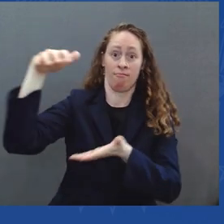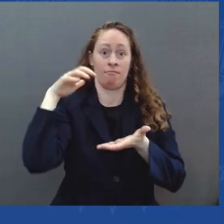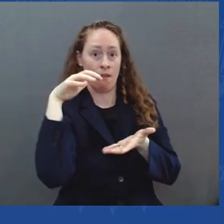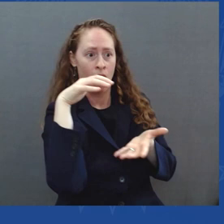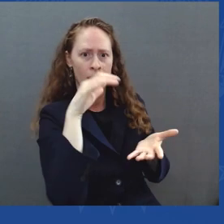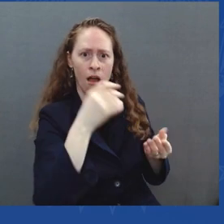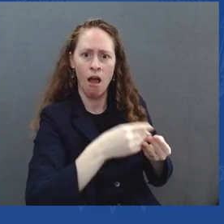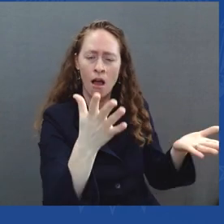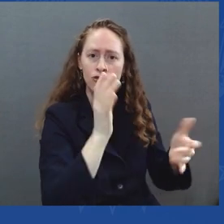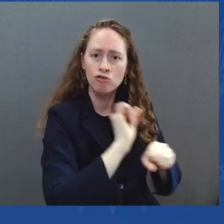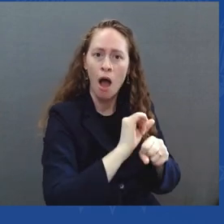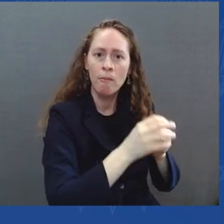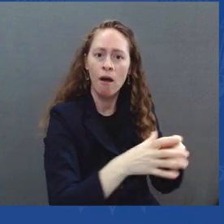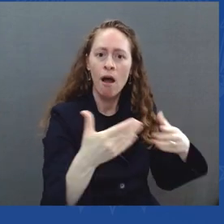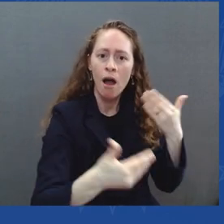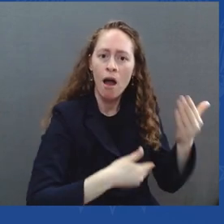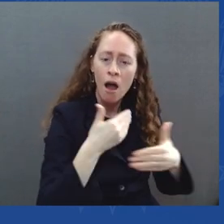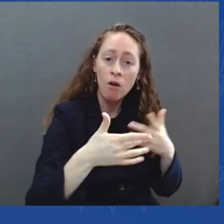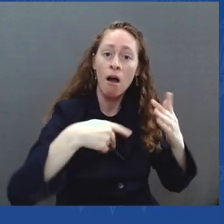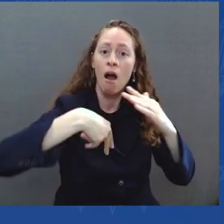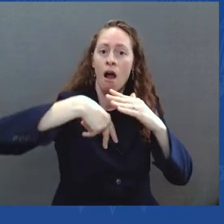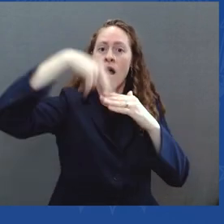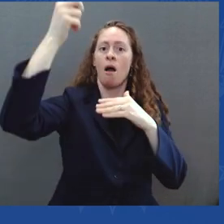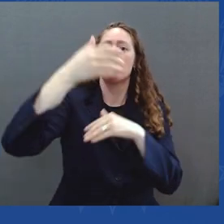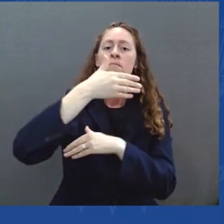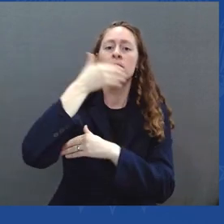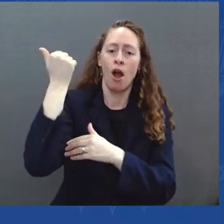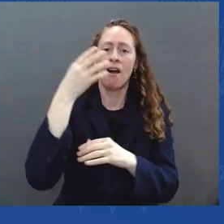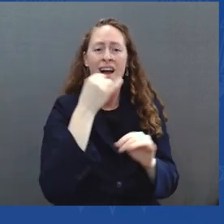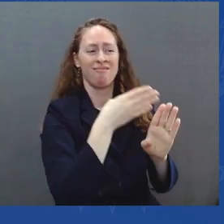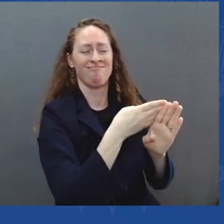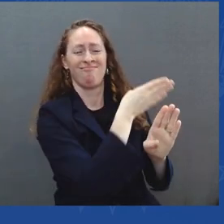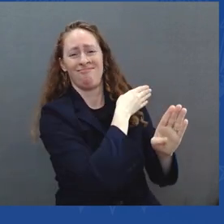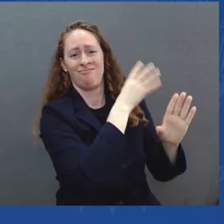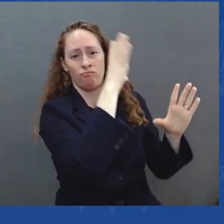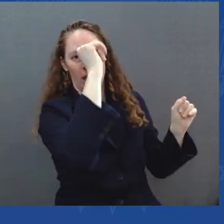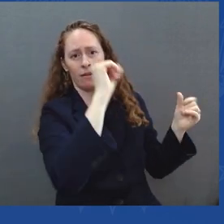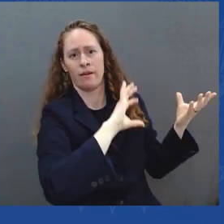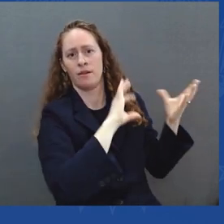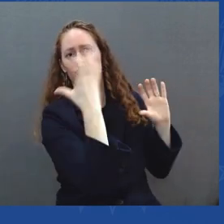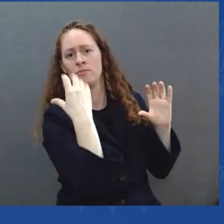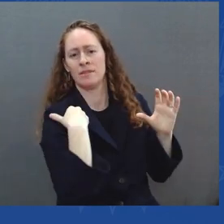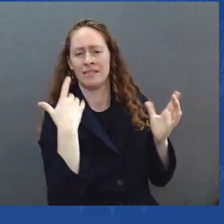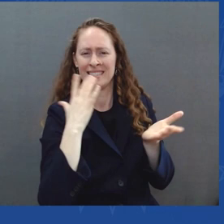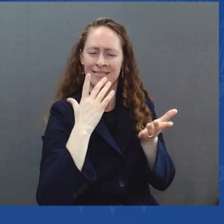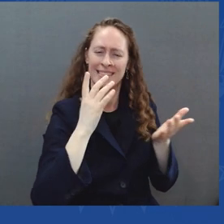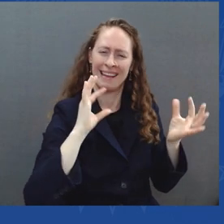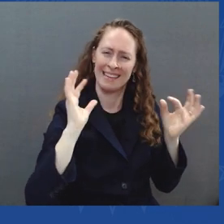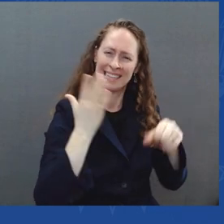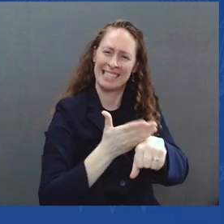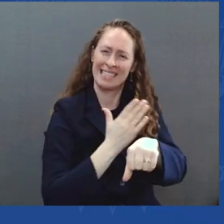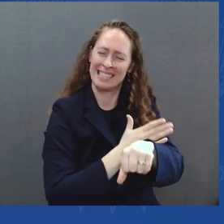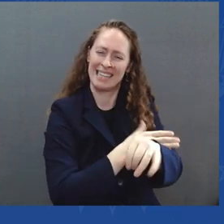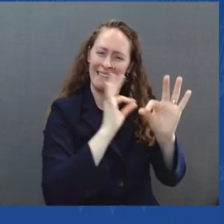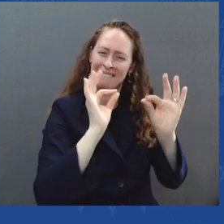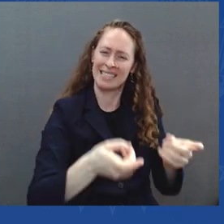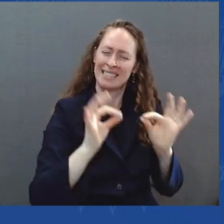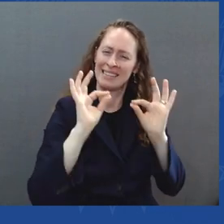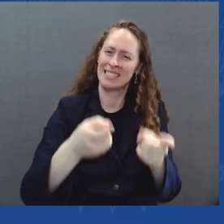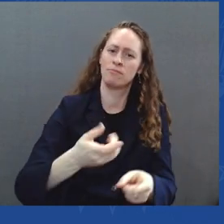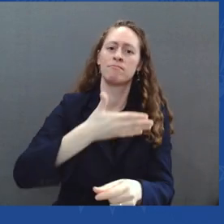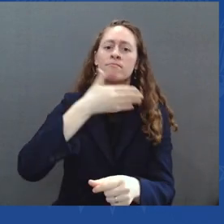important steps in our pro — to continue our historic progress to build a better America. I said from the outset,